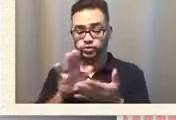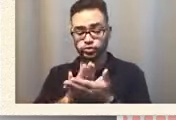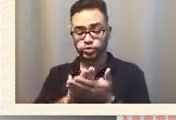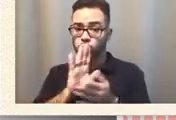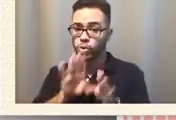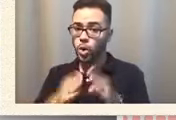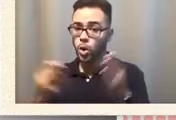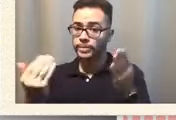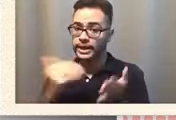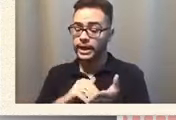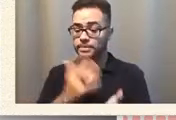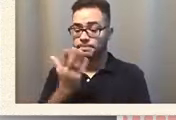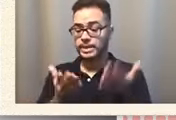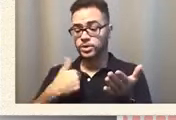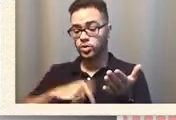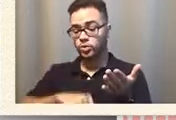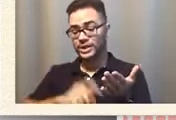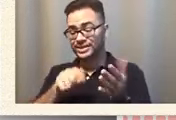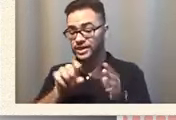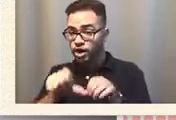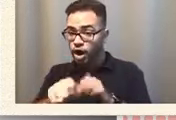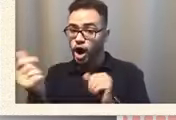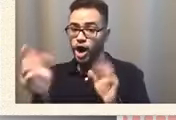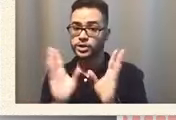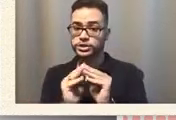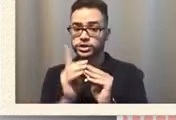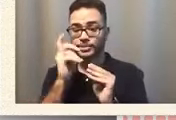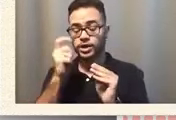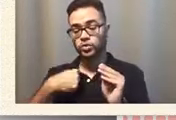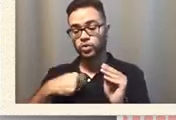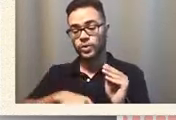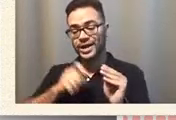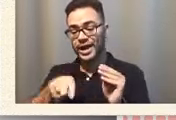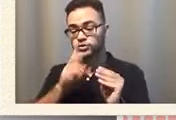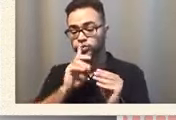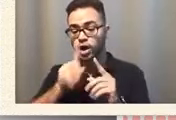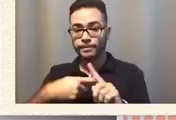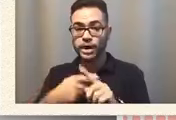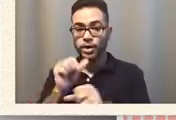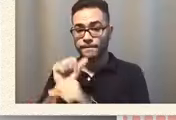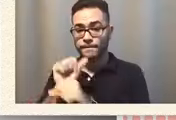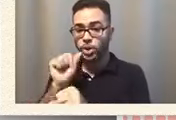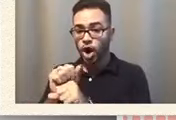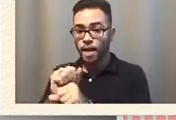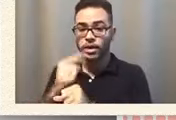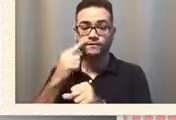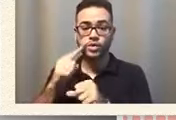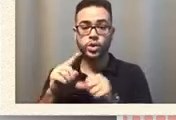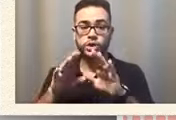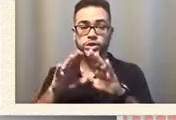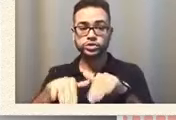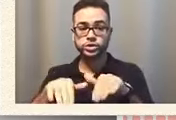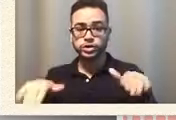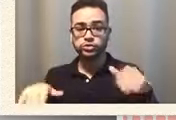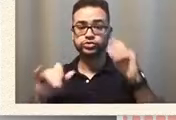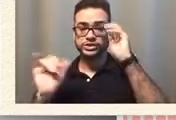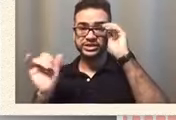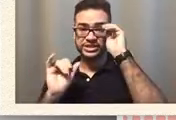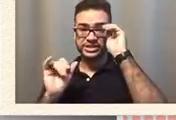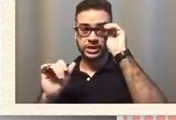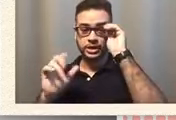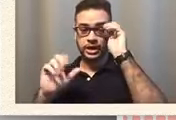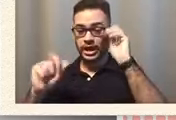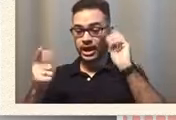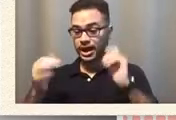because we'll have to talk about employment for kids like agathes and kelly's